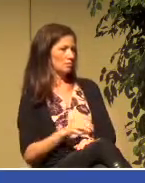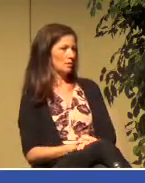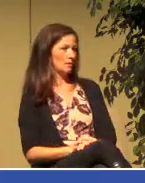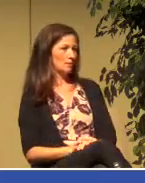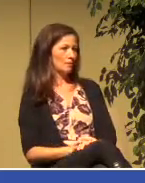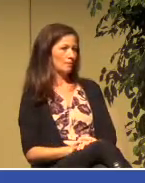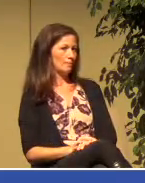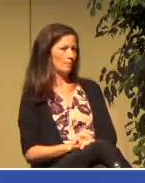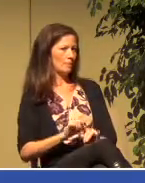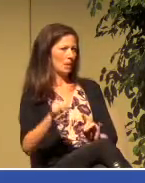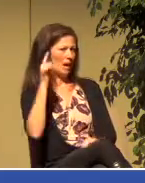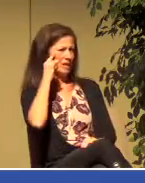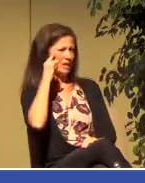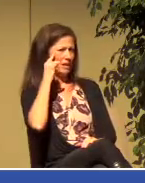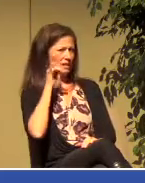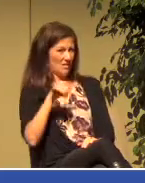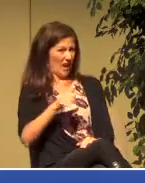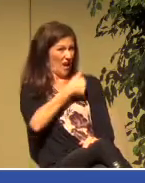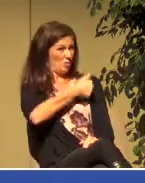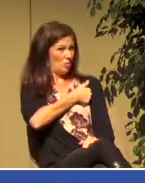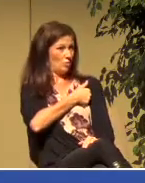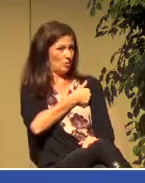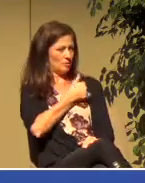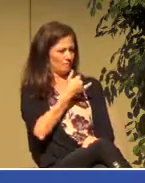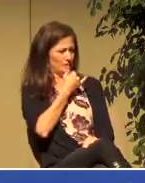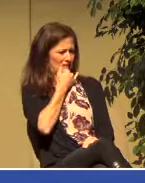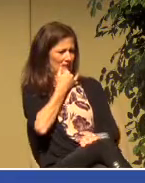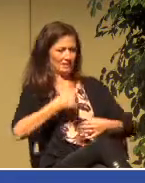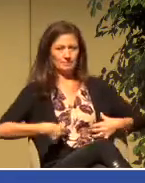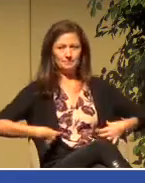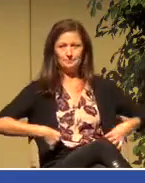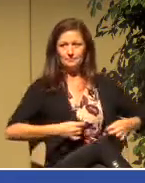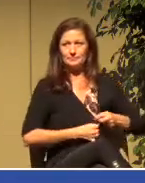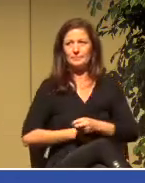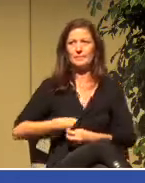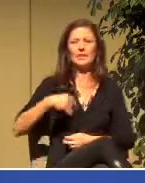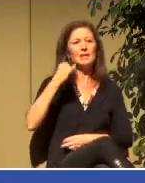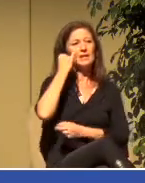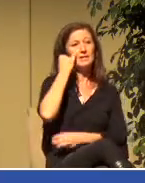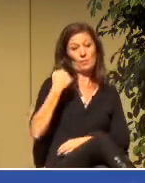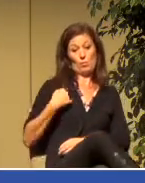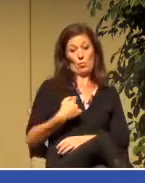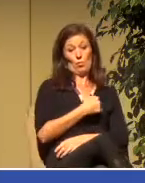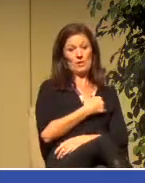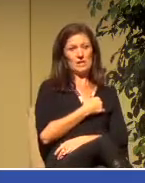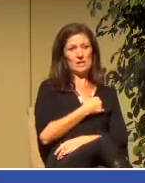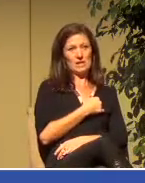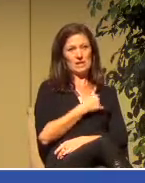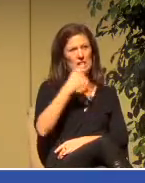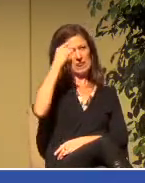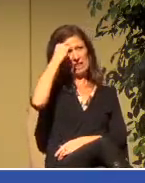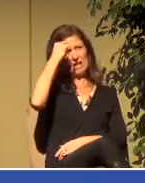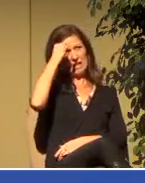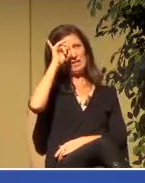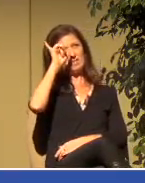Yet, I think that's a mistake. I think when we hear the voice as a voice of judgment,